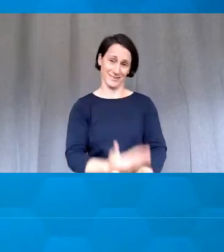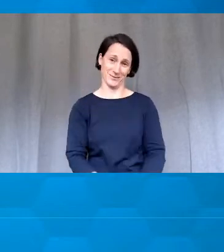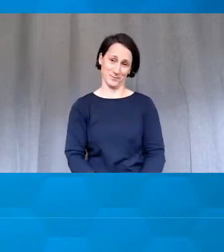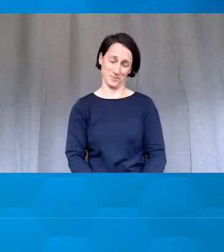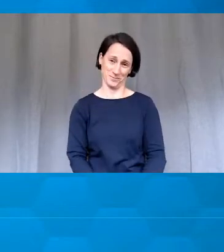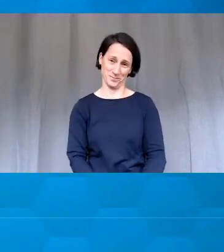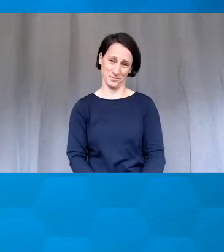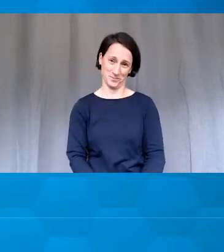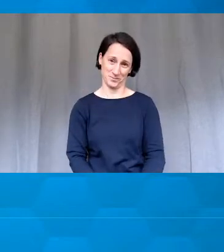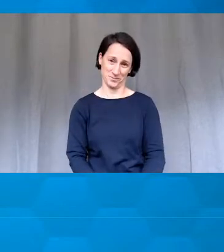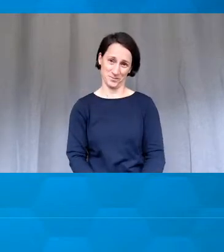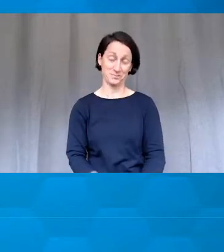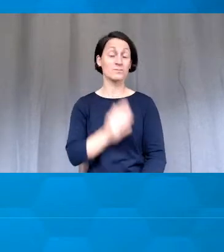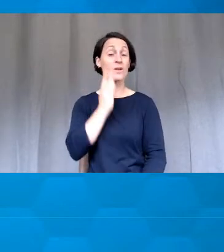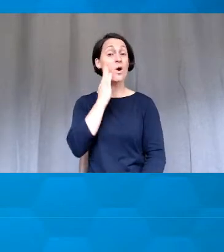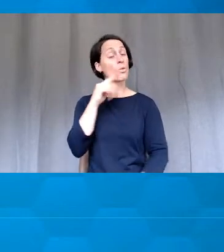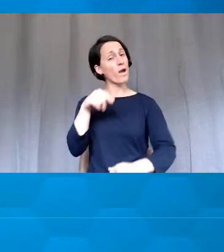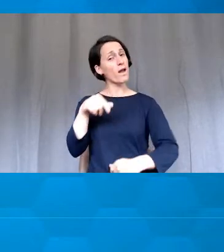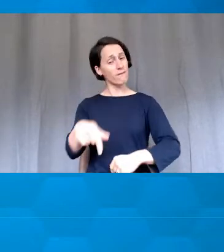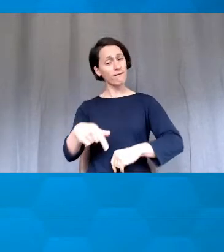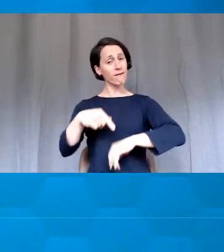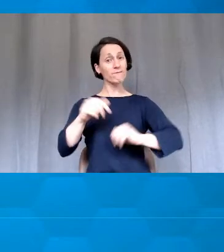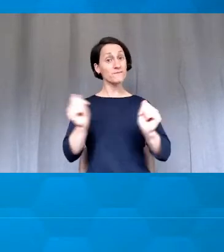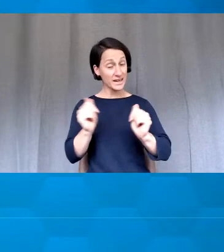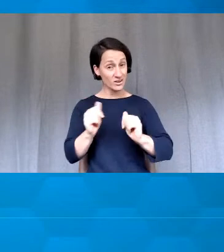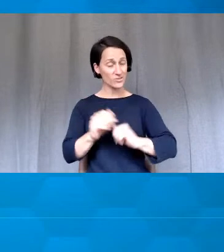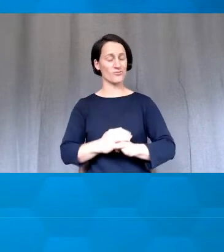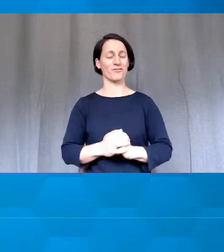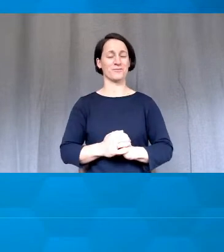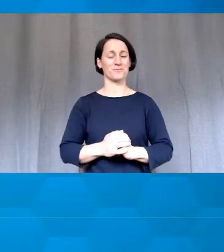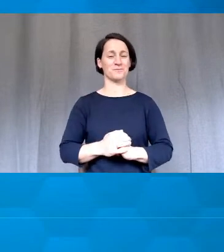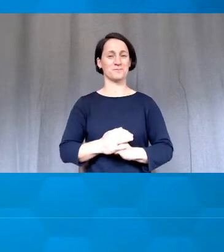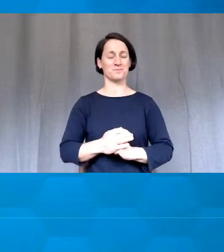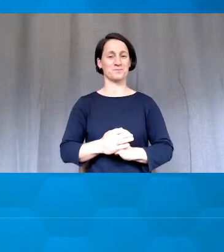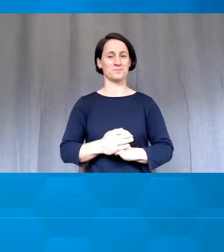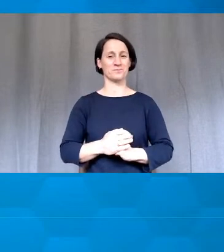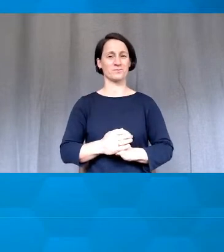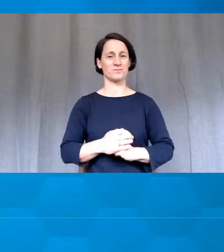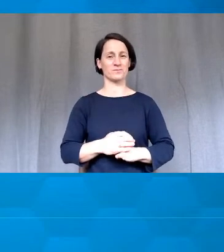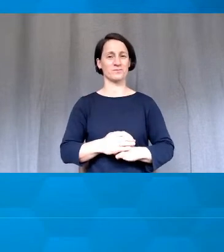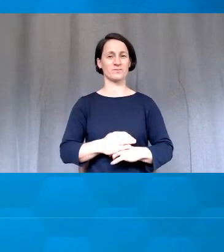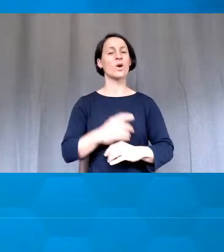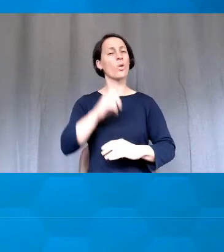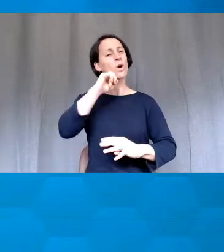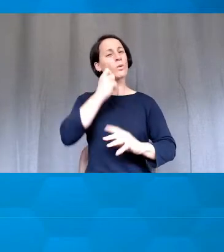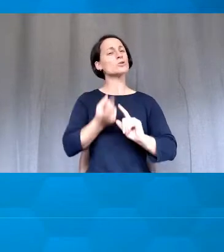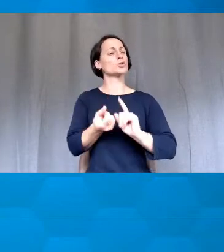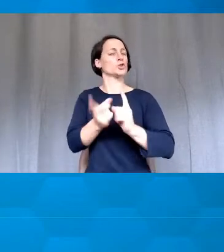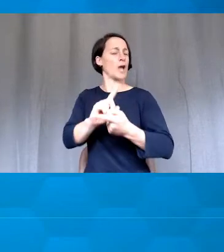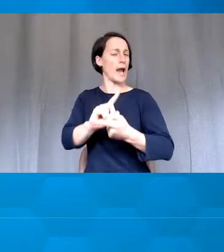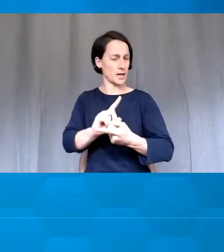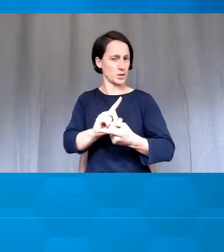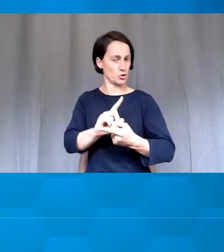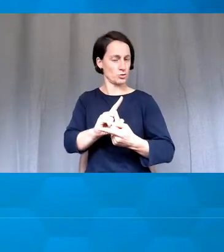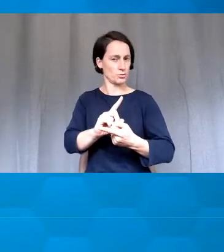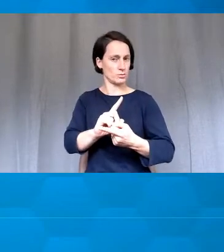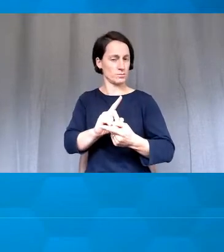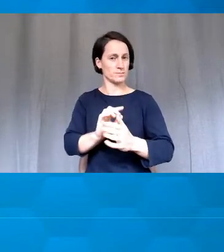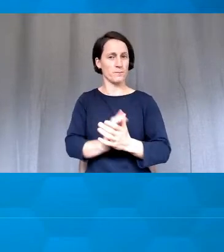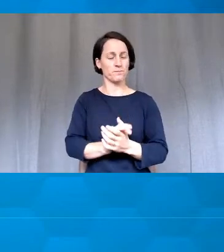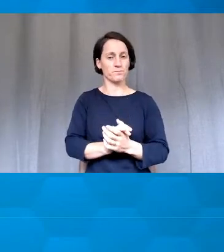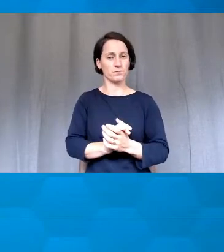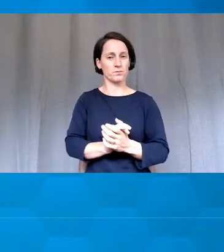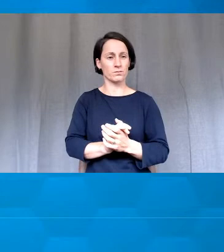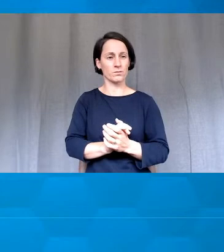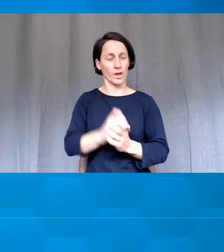After relishing that moment for a while, we then have a fairly distinct shift of gears by checking in that